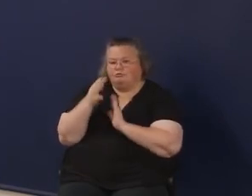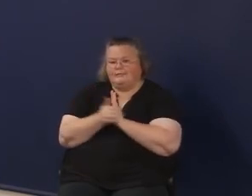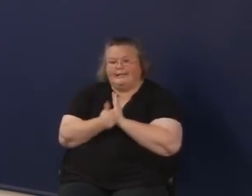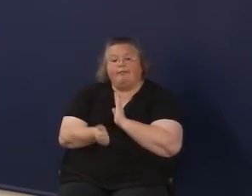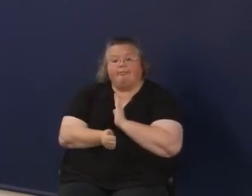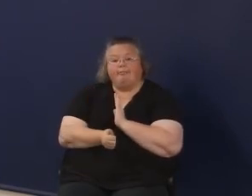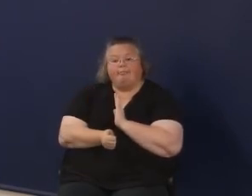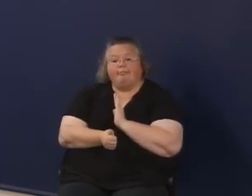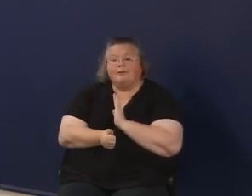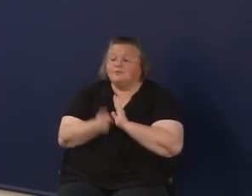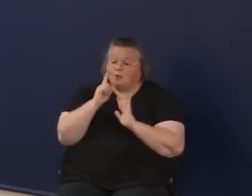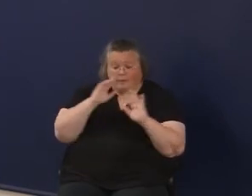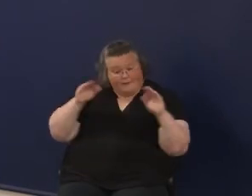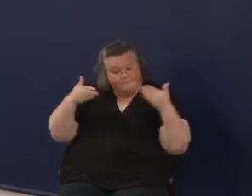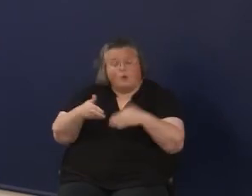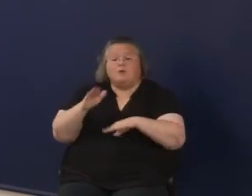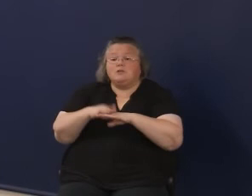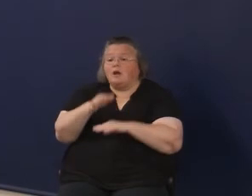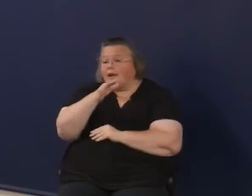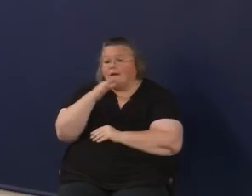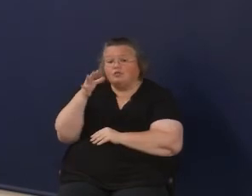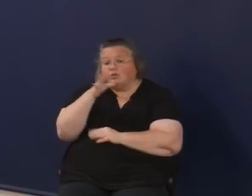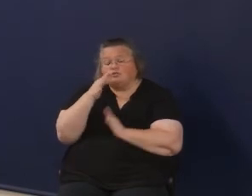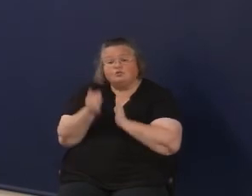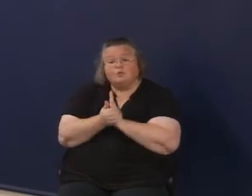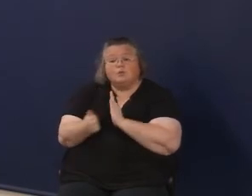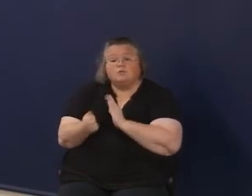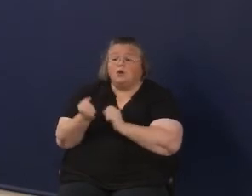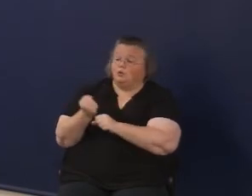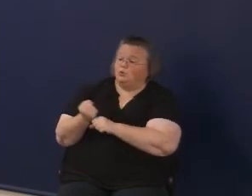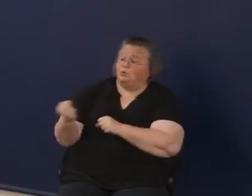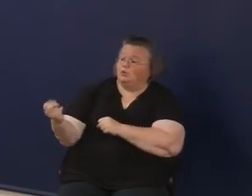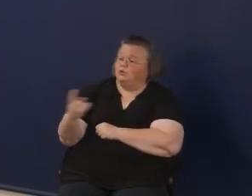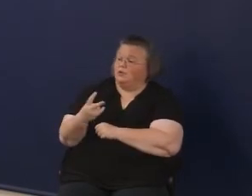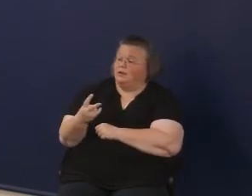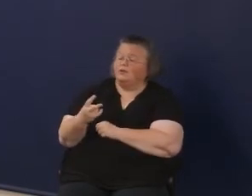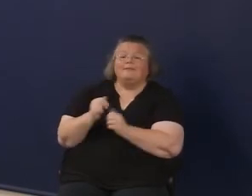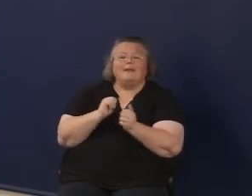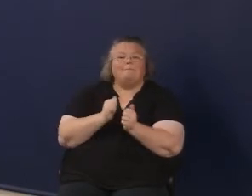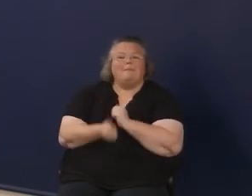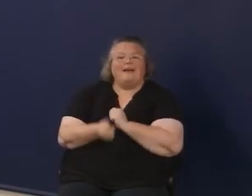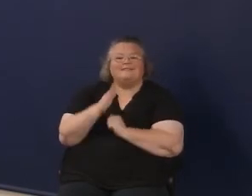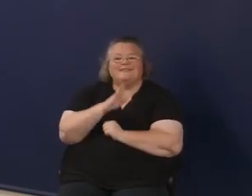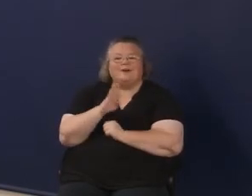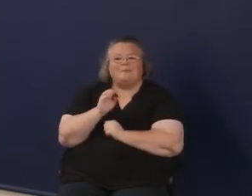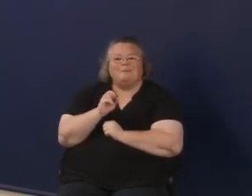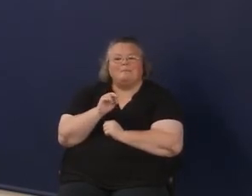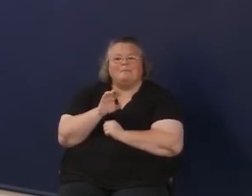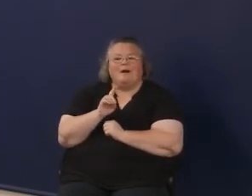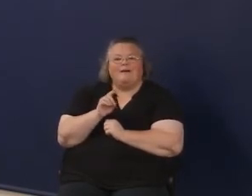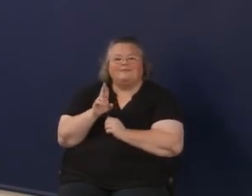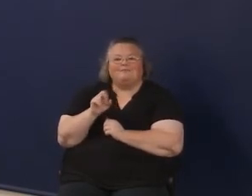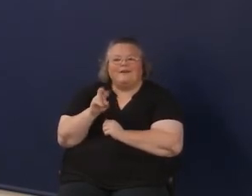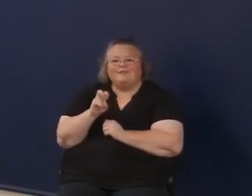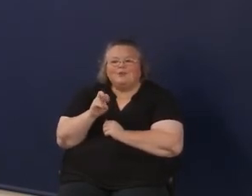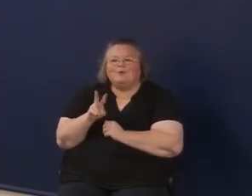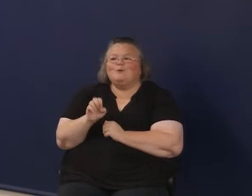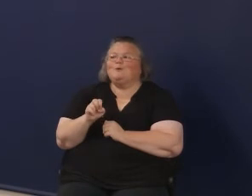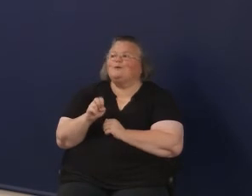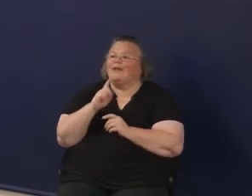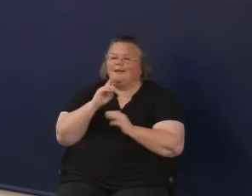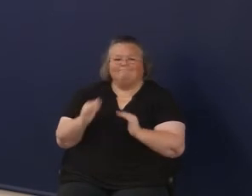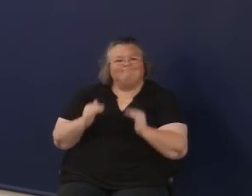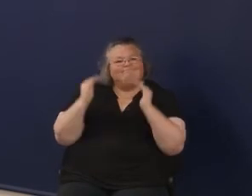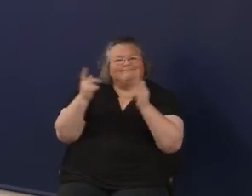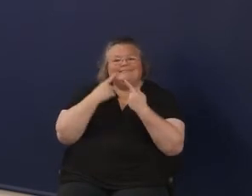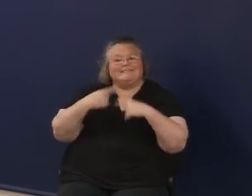determined that they were going to focus on that. sure enough, two years later, they passed their bond revenue and the different things. Because that's the